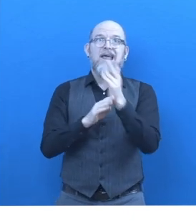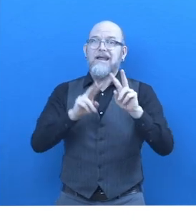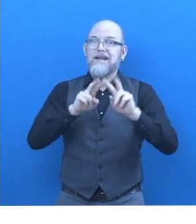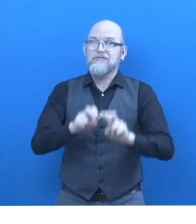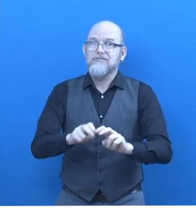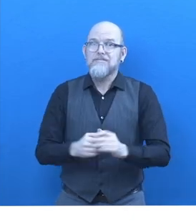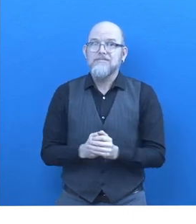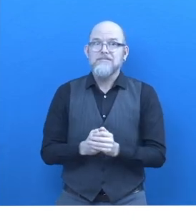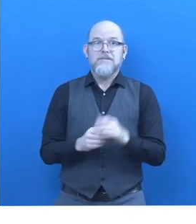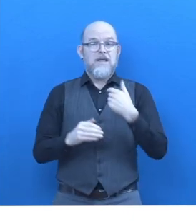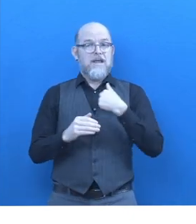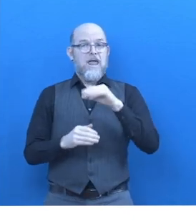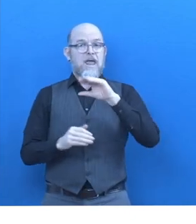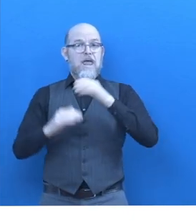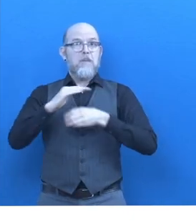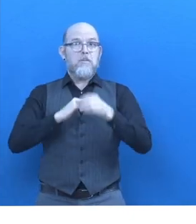work?